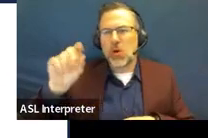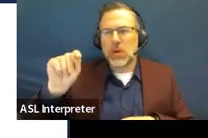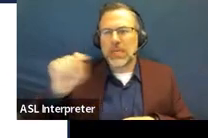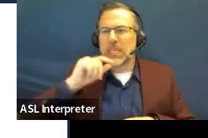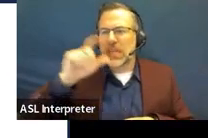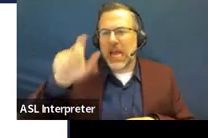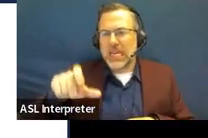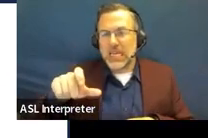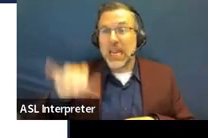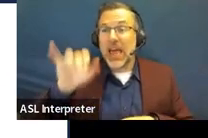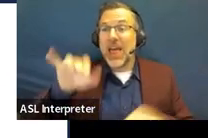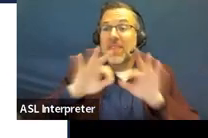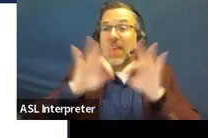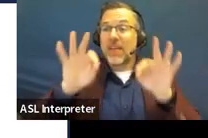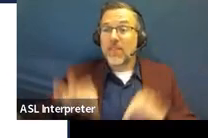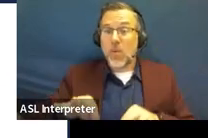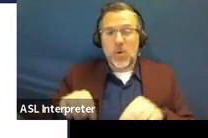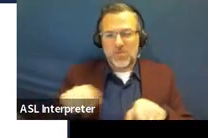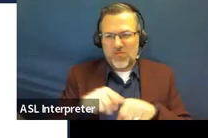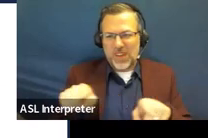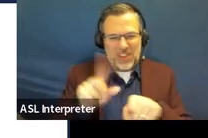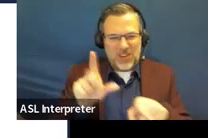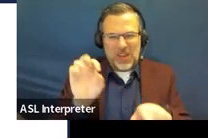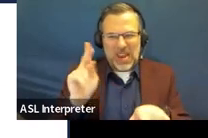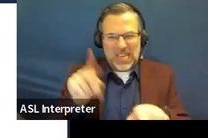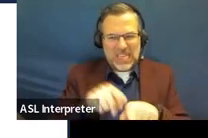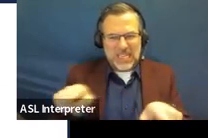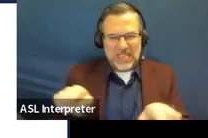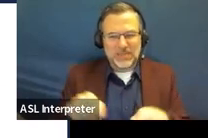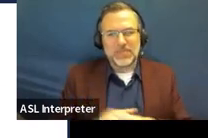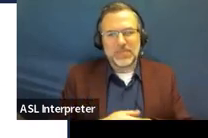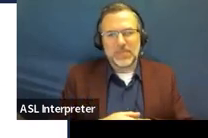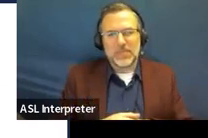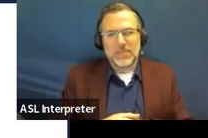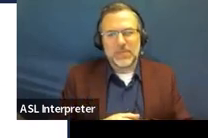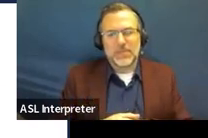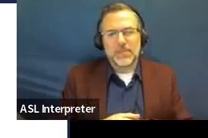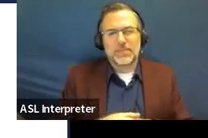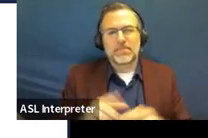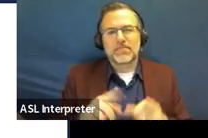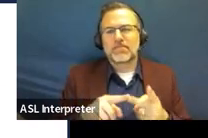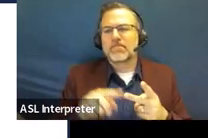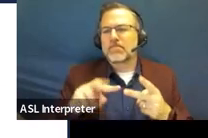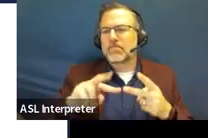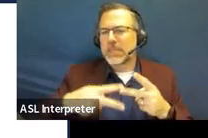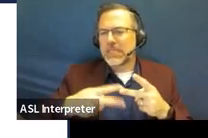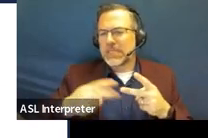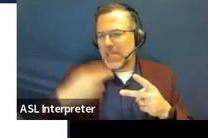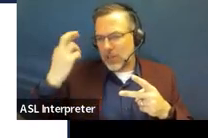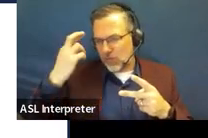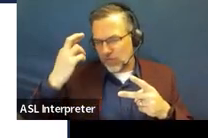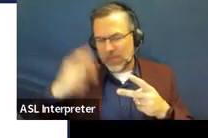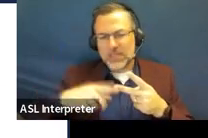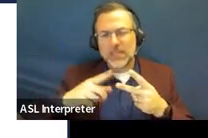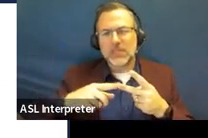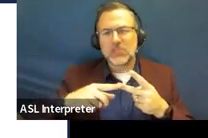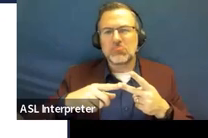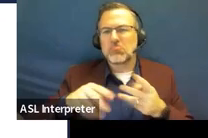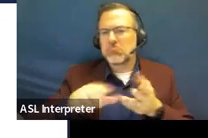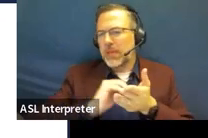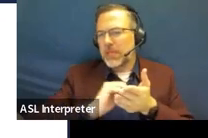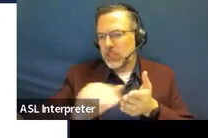under that link. And then the other reason that somebody wouldn't be attending would be an